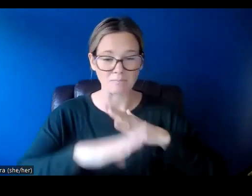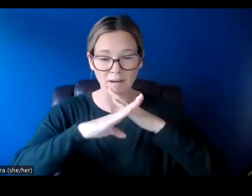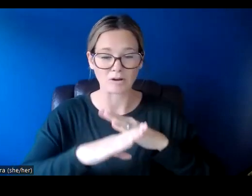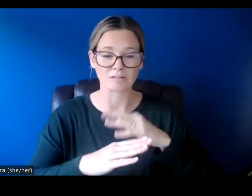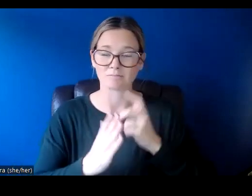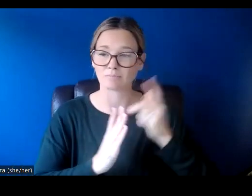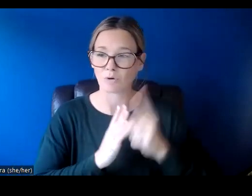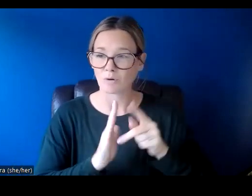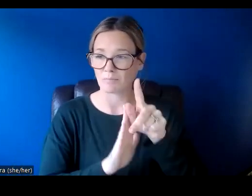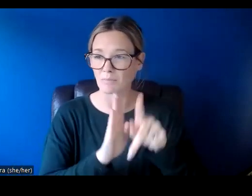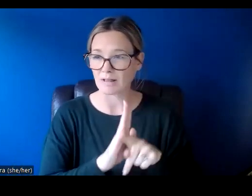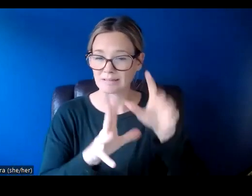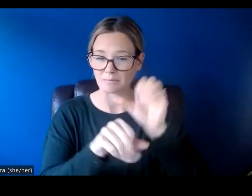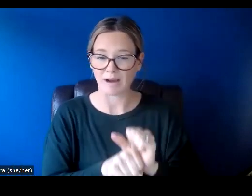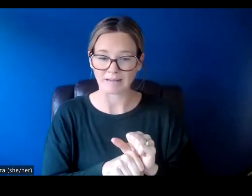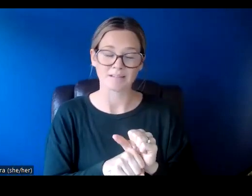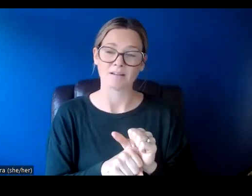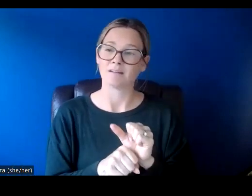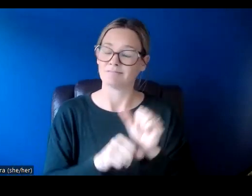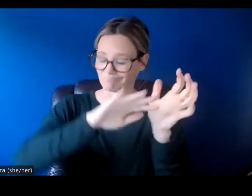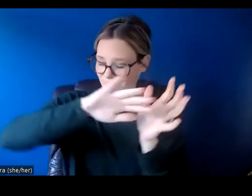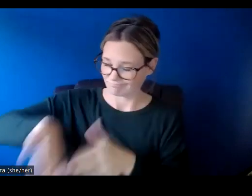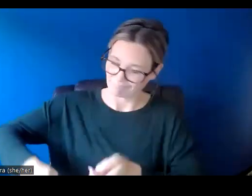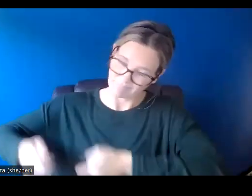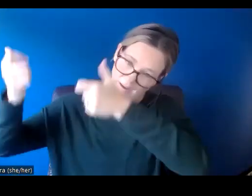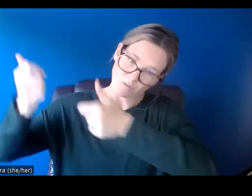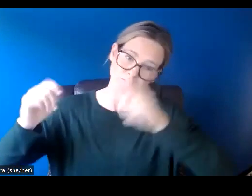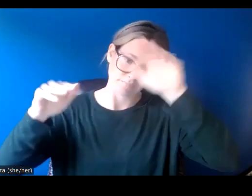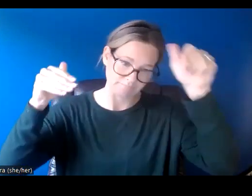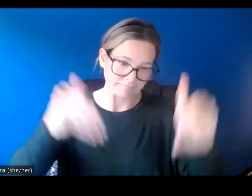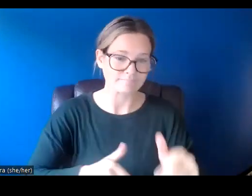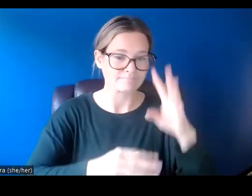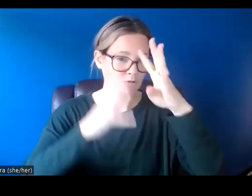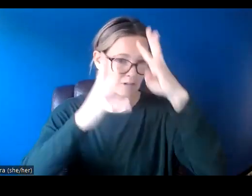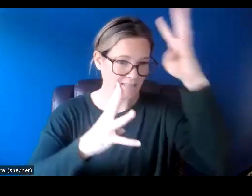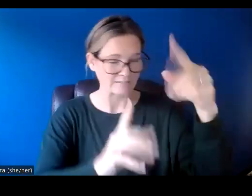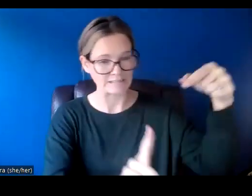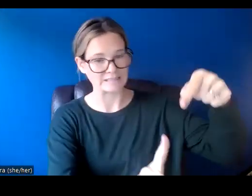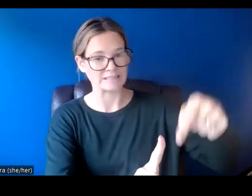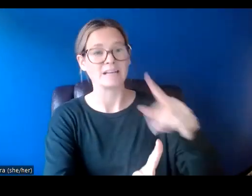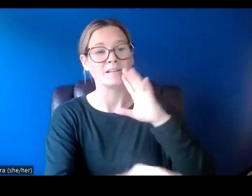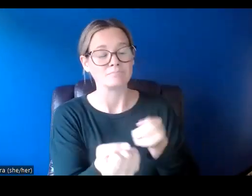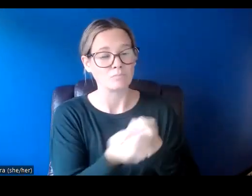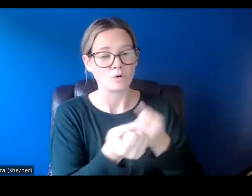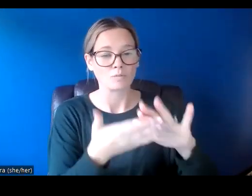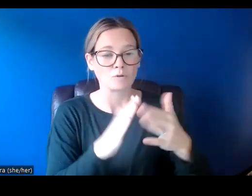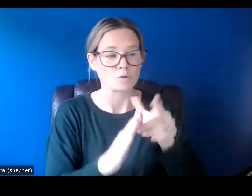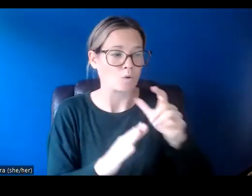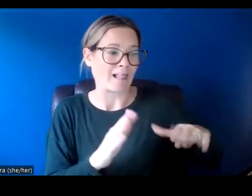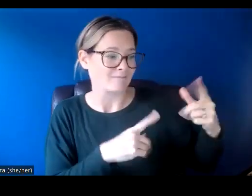practices, centering the creativity and leadership of those communities most impacted by structural inequities.